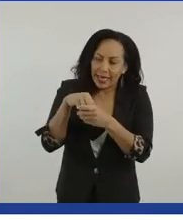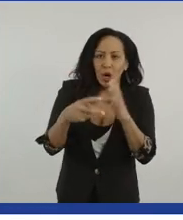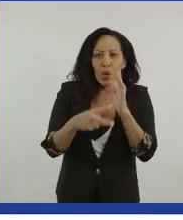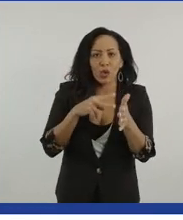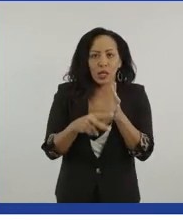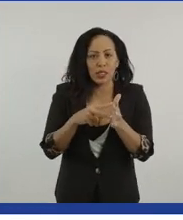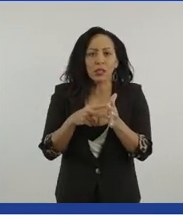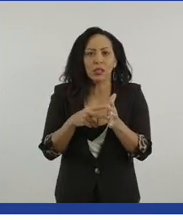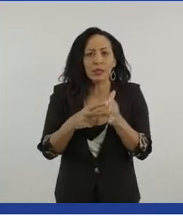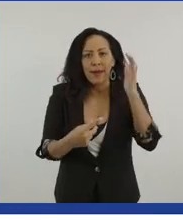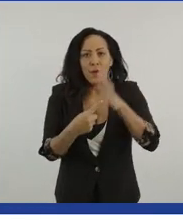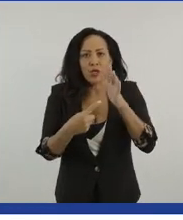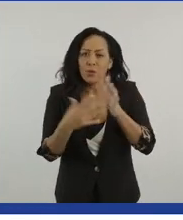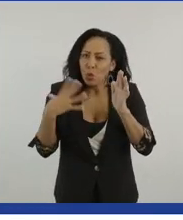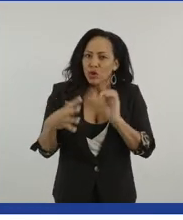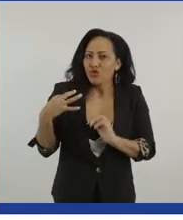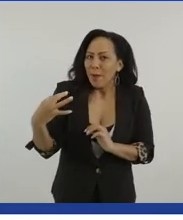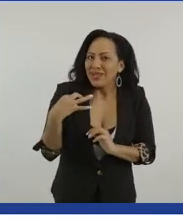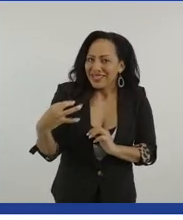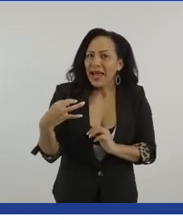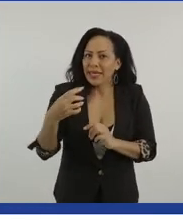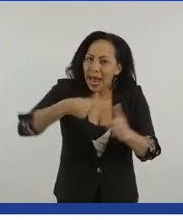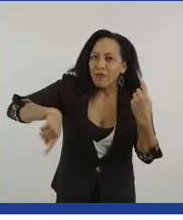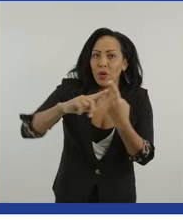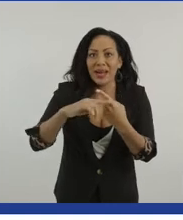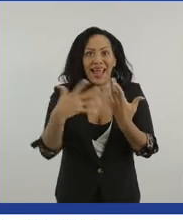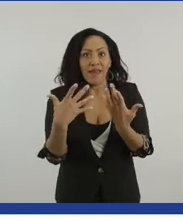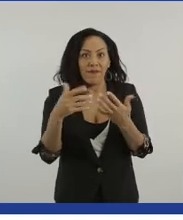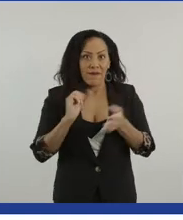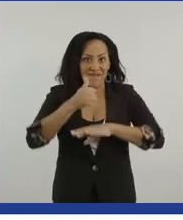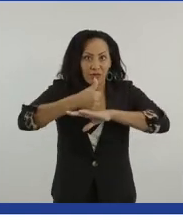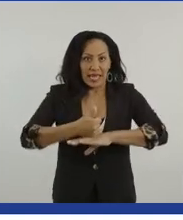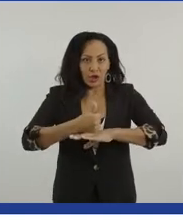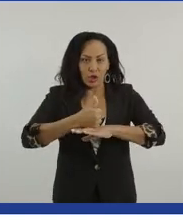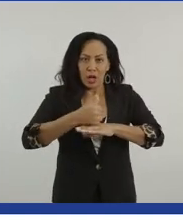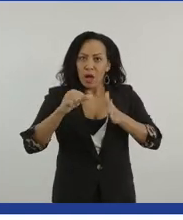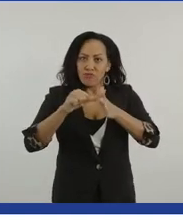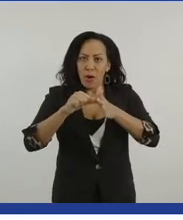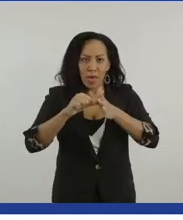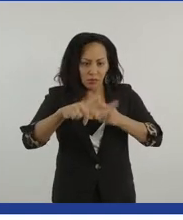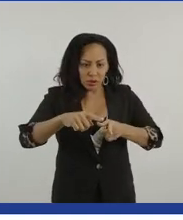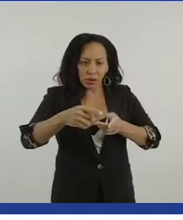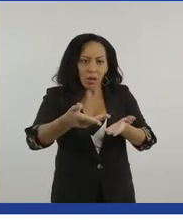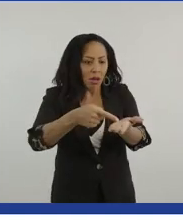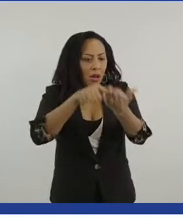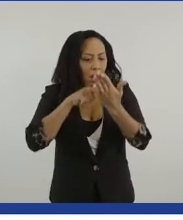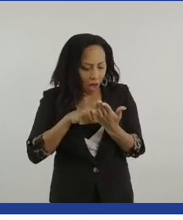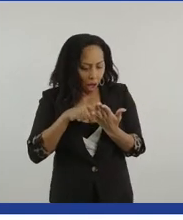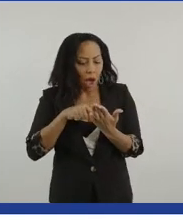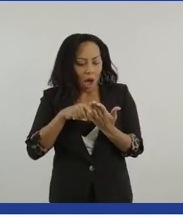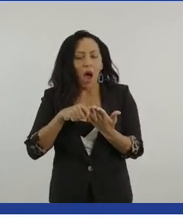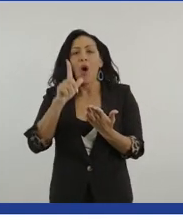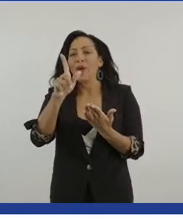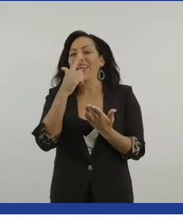represent everybody so that when challenges come to the foundation that we're able to help guide and support, it's